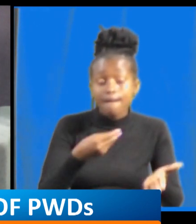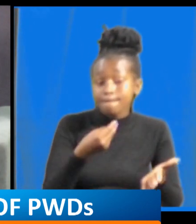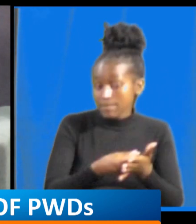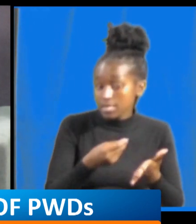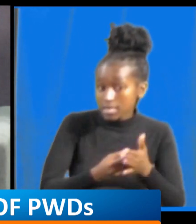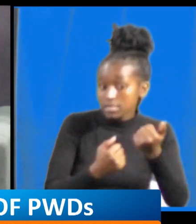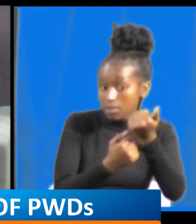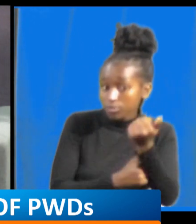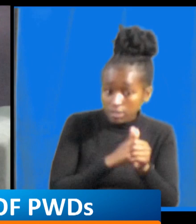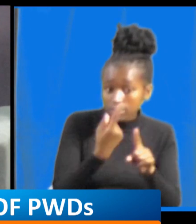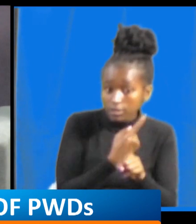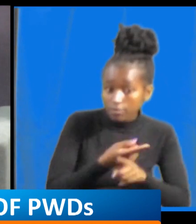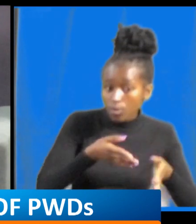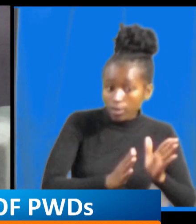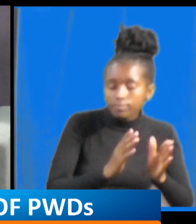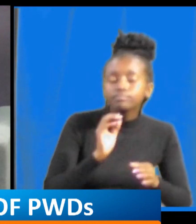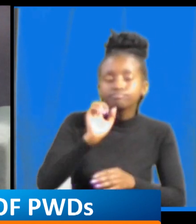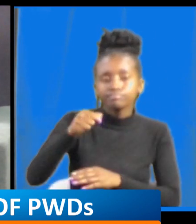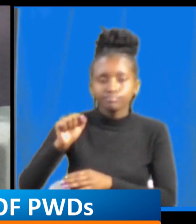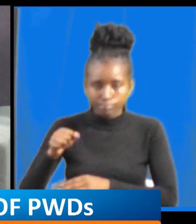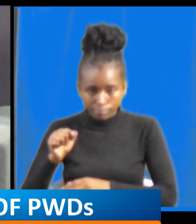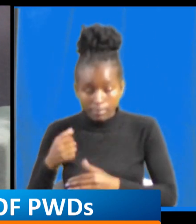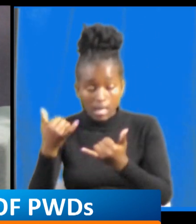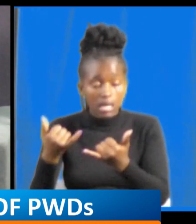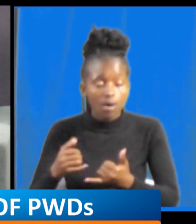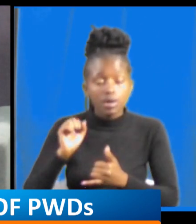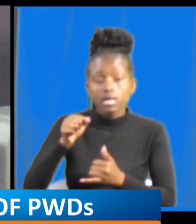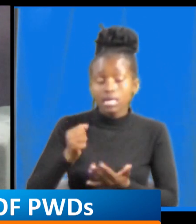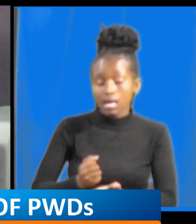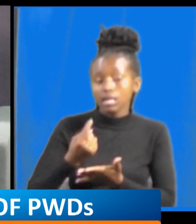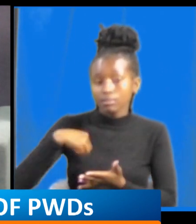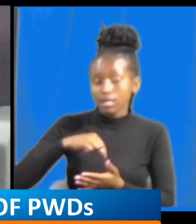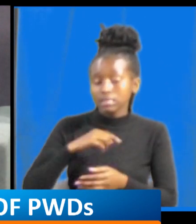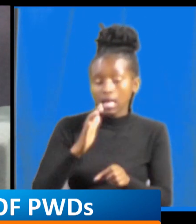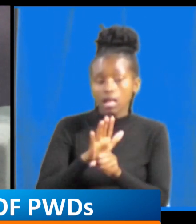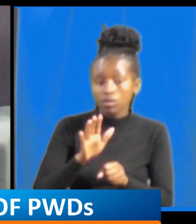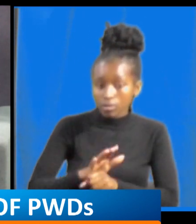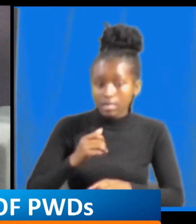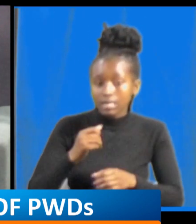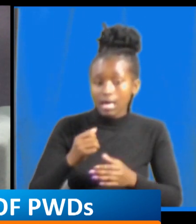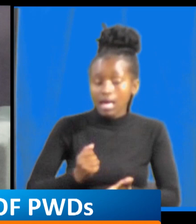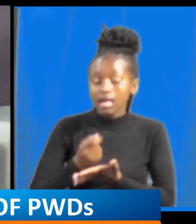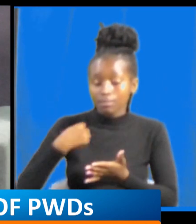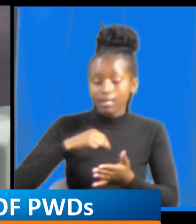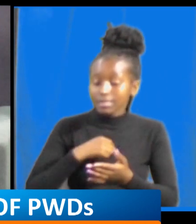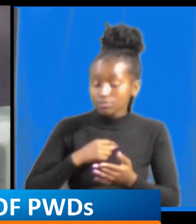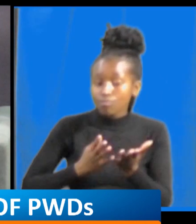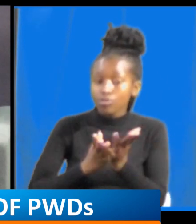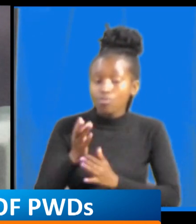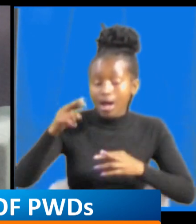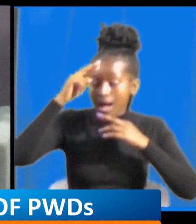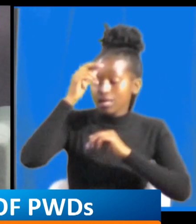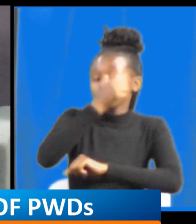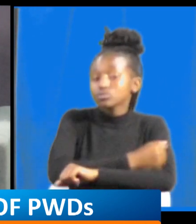they we are sponsored through high school all the ways we ensure that you until you you get the